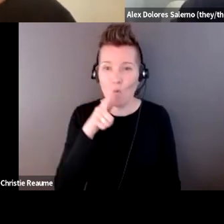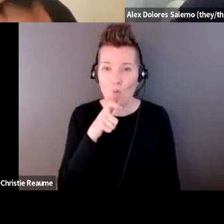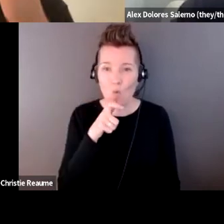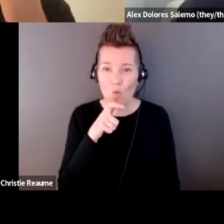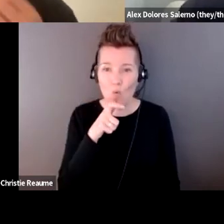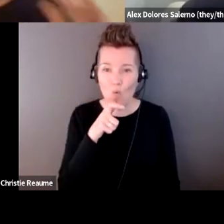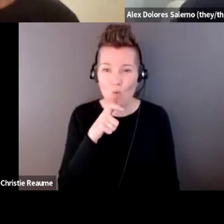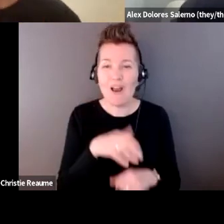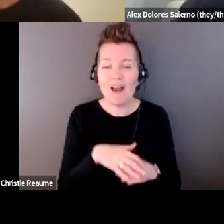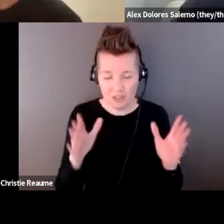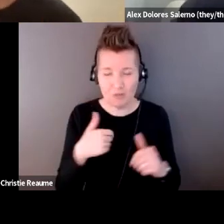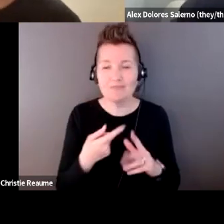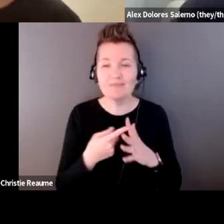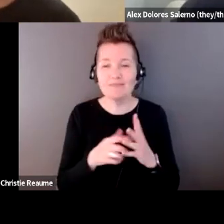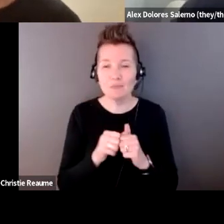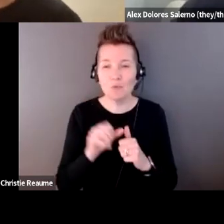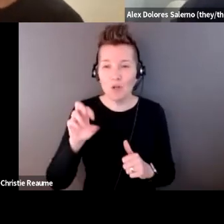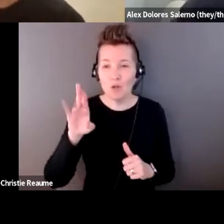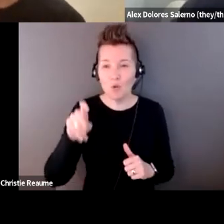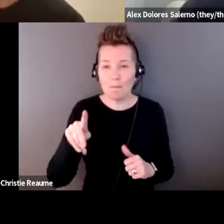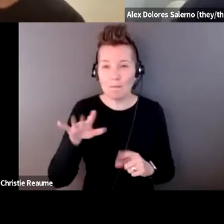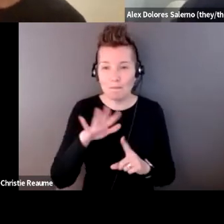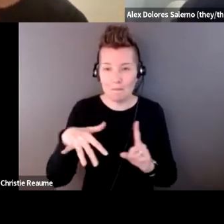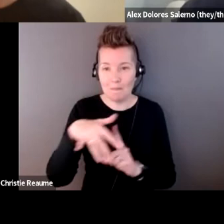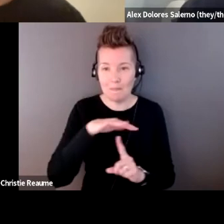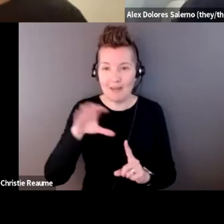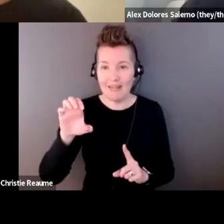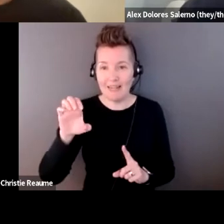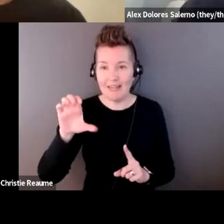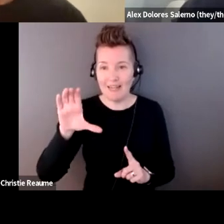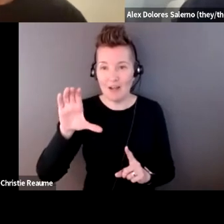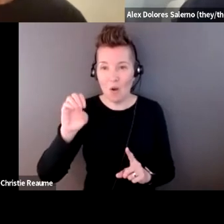start with the creepy ecologies in my own life and in through art.